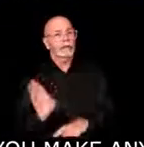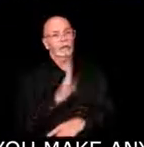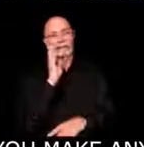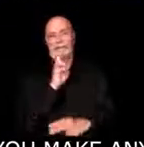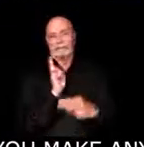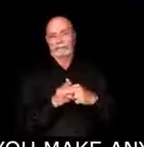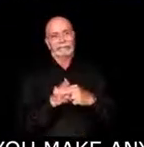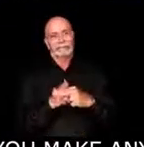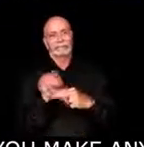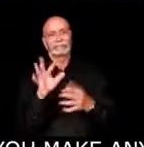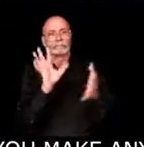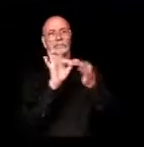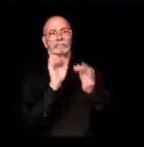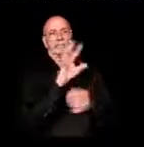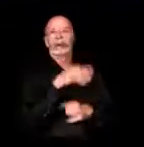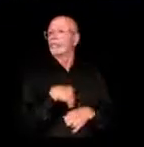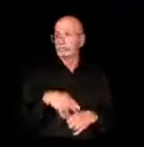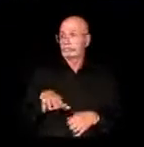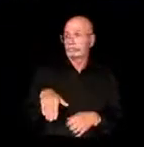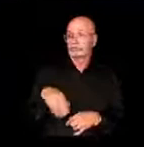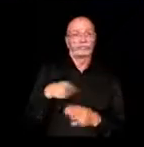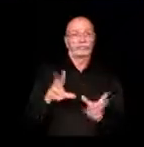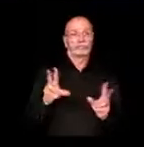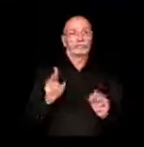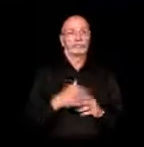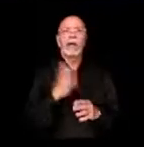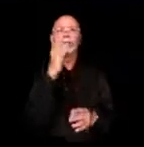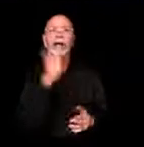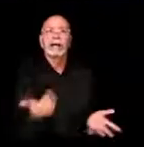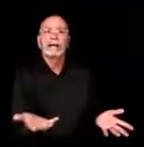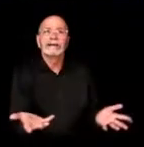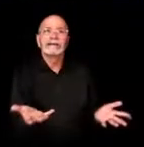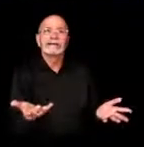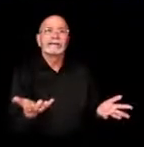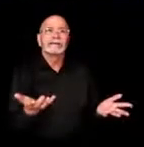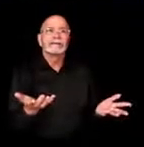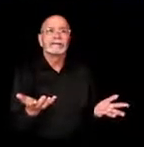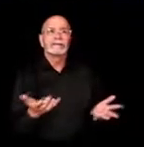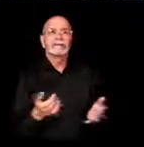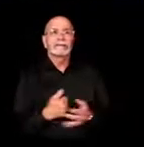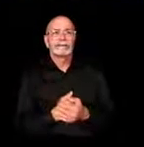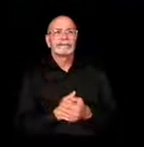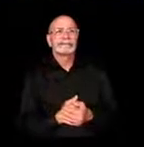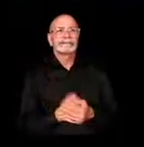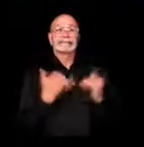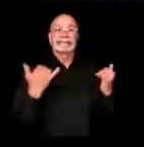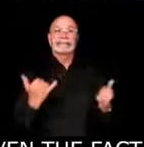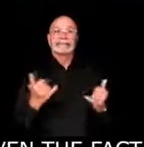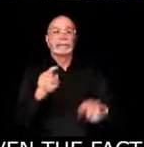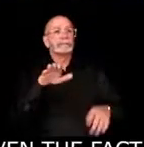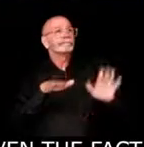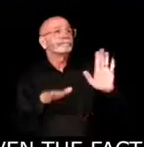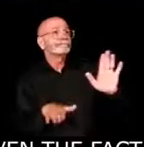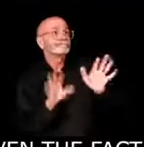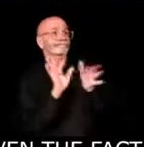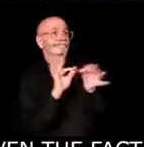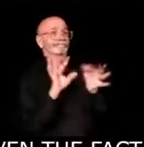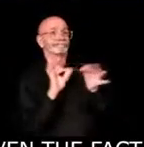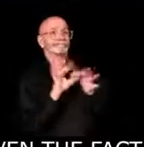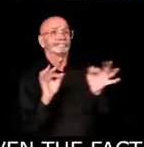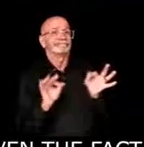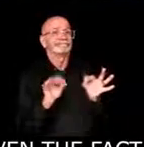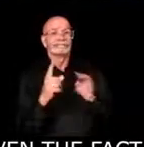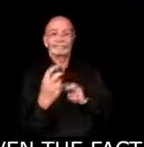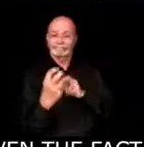No, no. And did you not think that it would be, you know, given the fact that you've now testified, you know, before